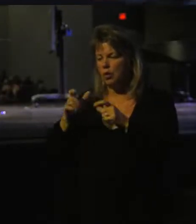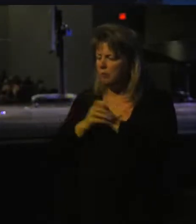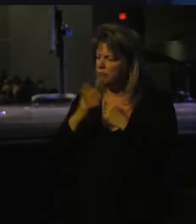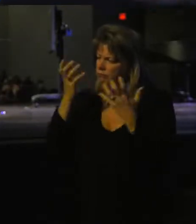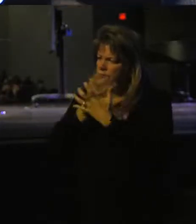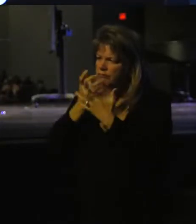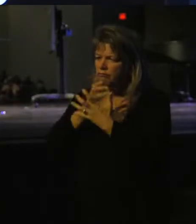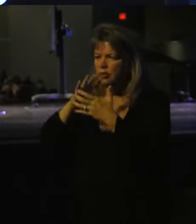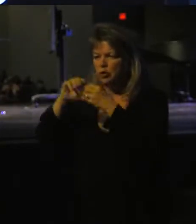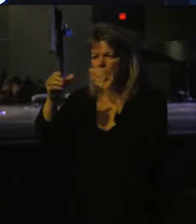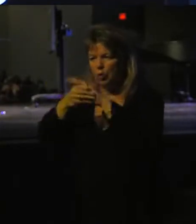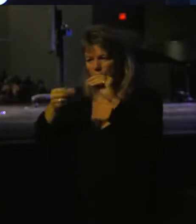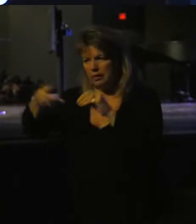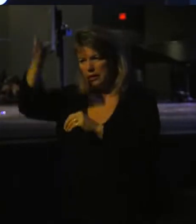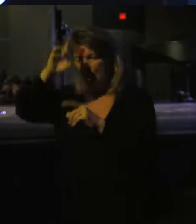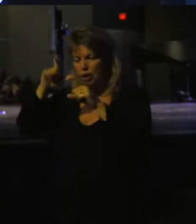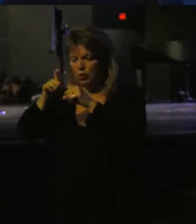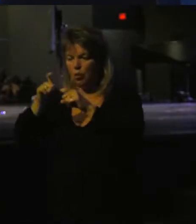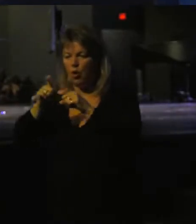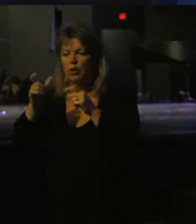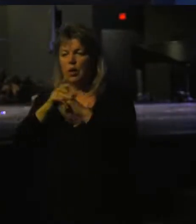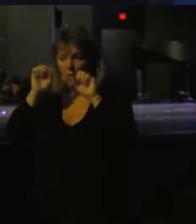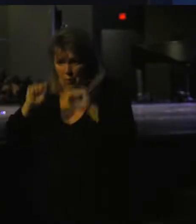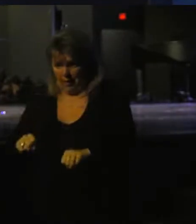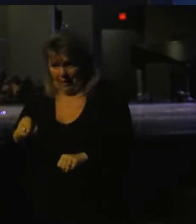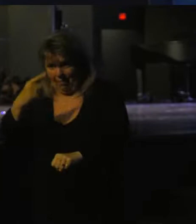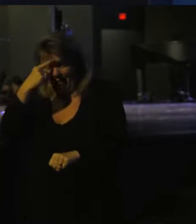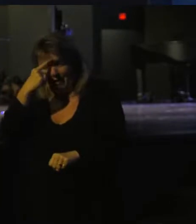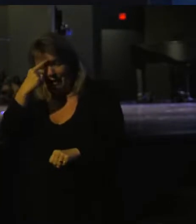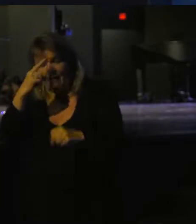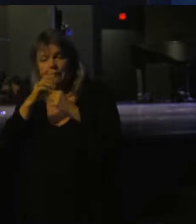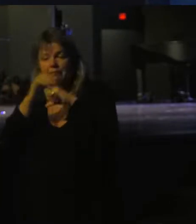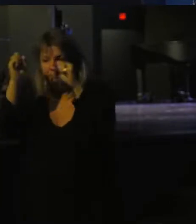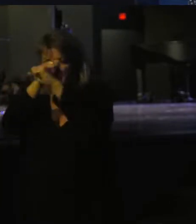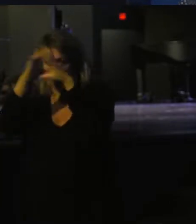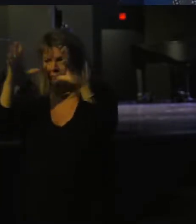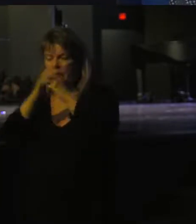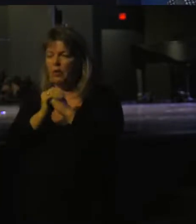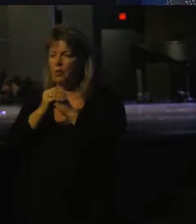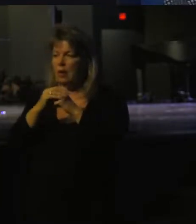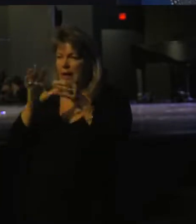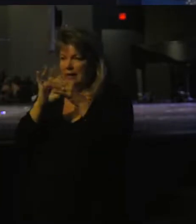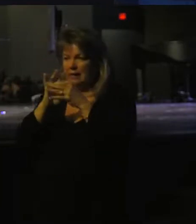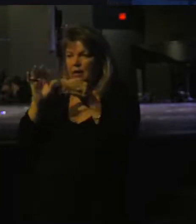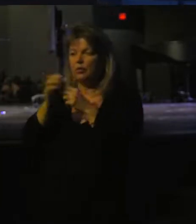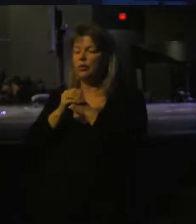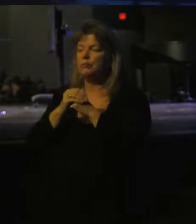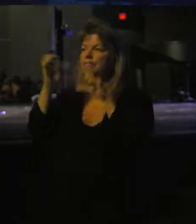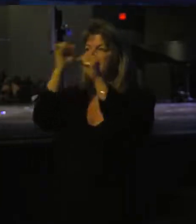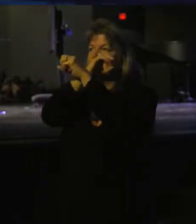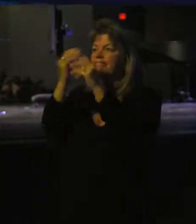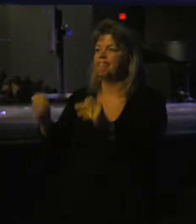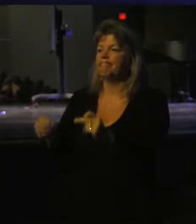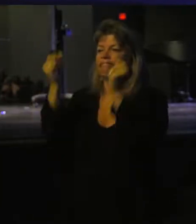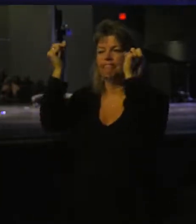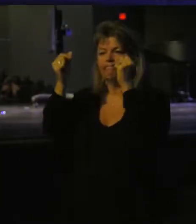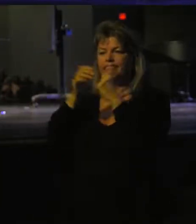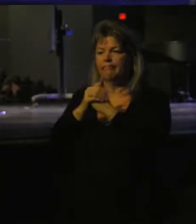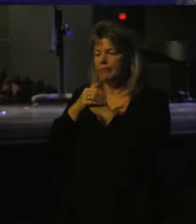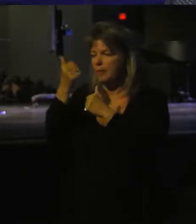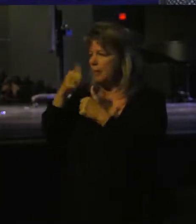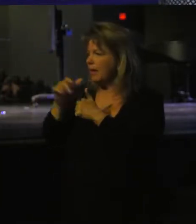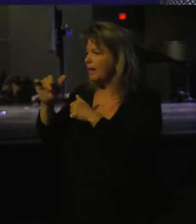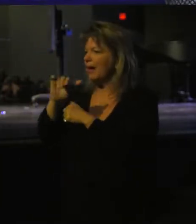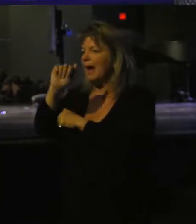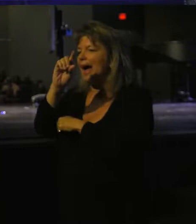incredible stories in God's word that we can think of that when I say them, you'll think of them, and they'll come to your mind